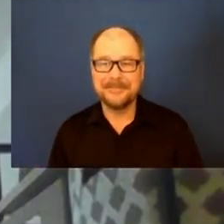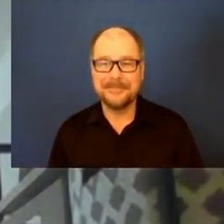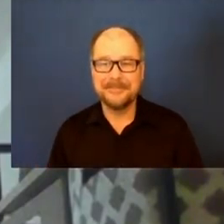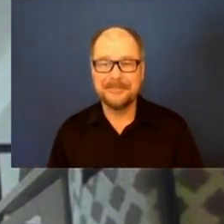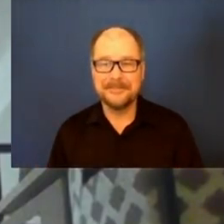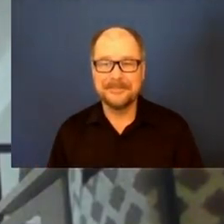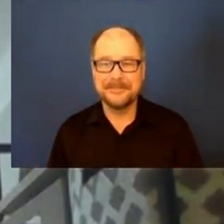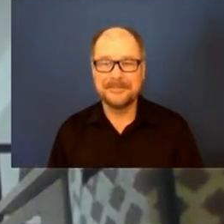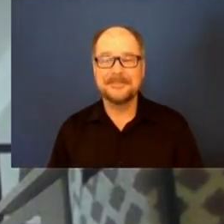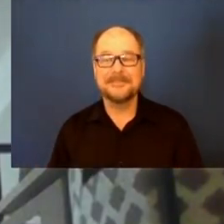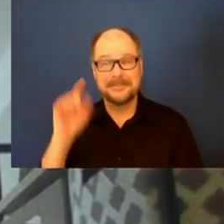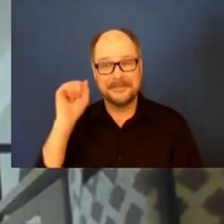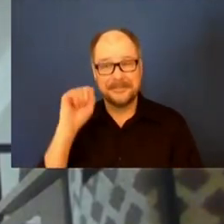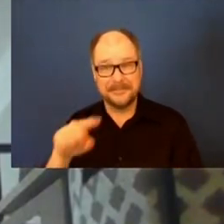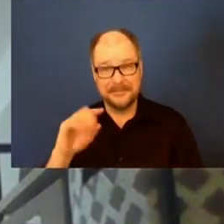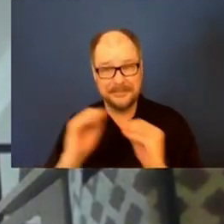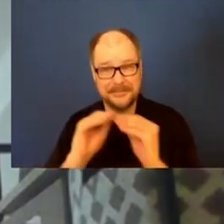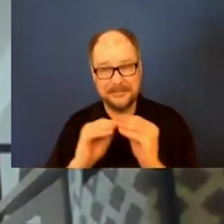Any further questions?